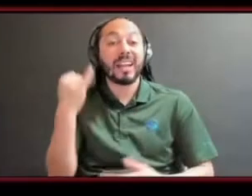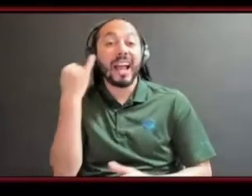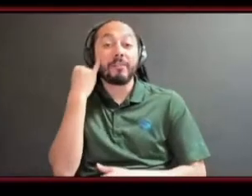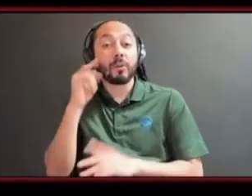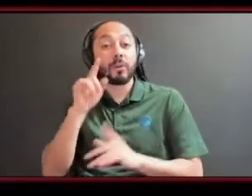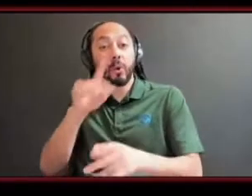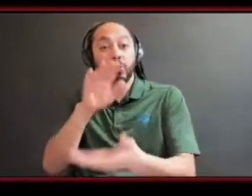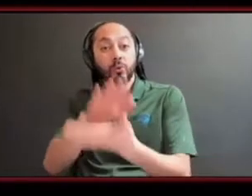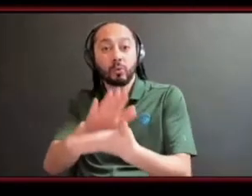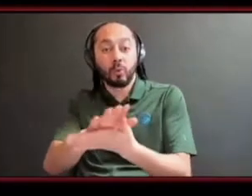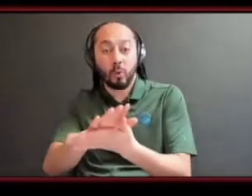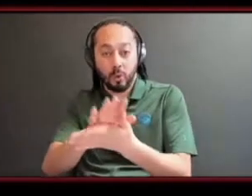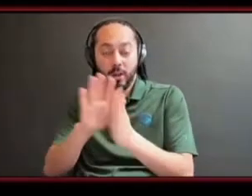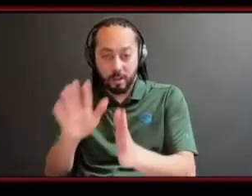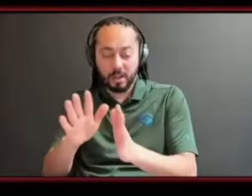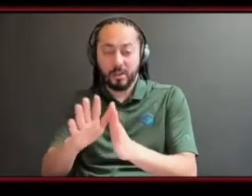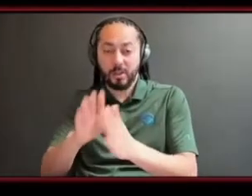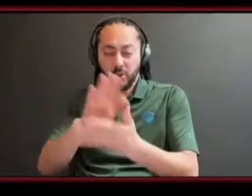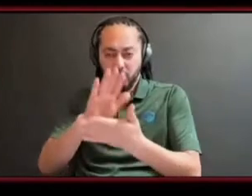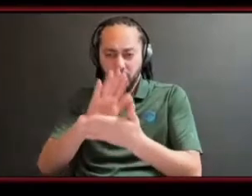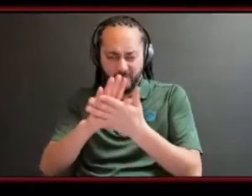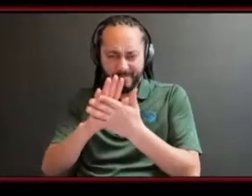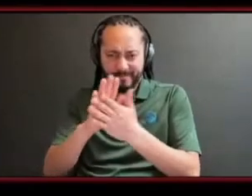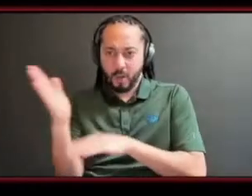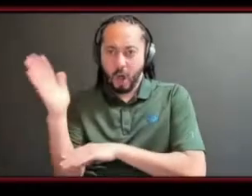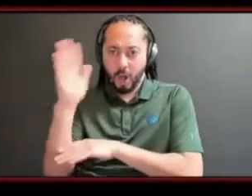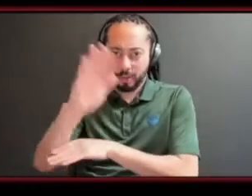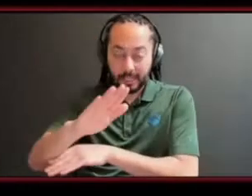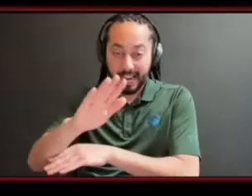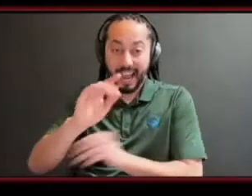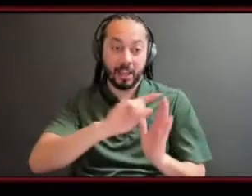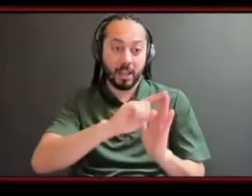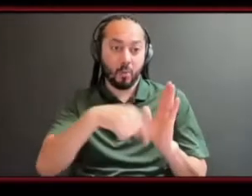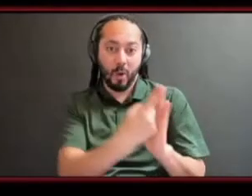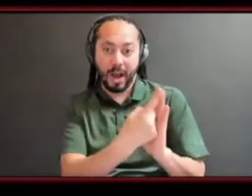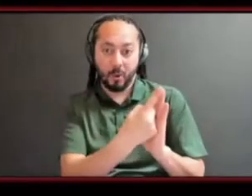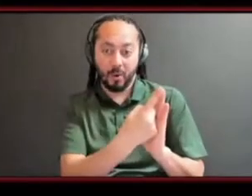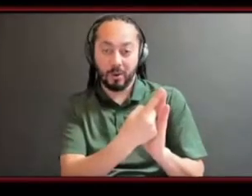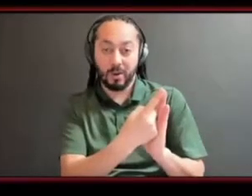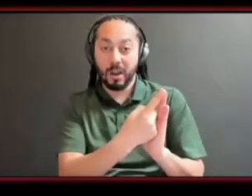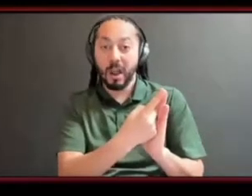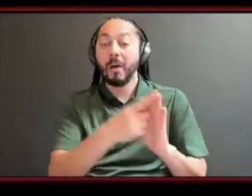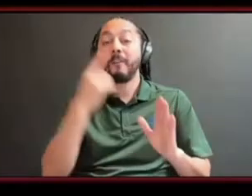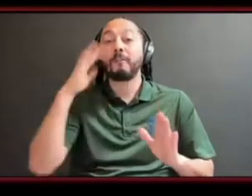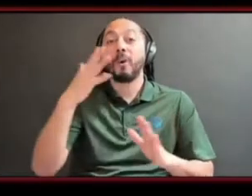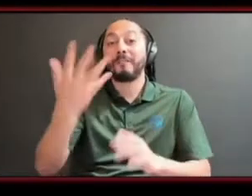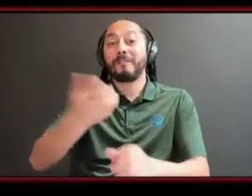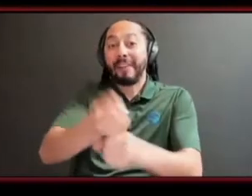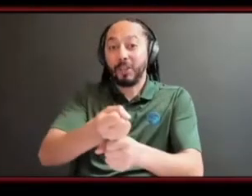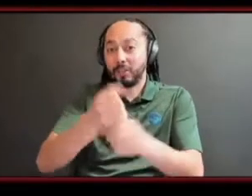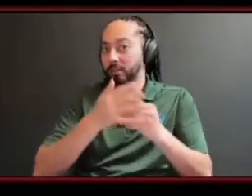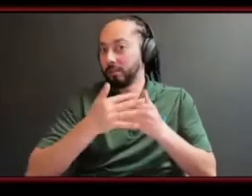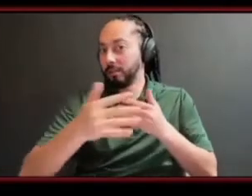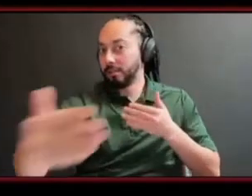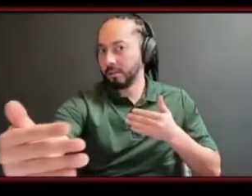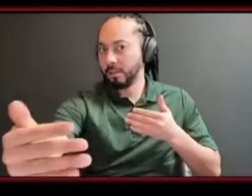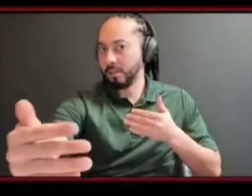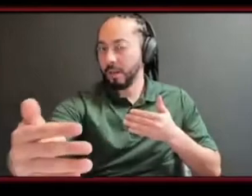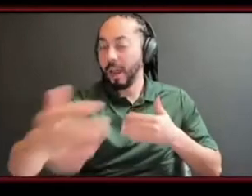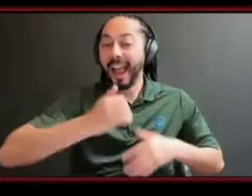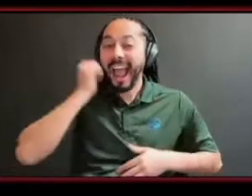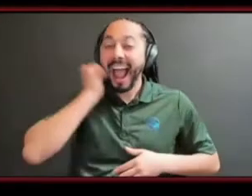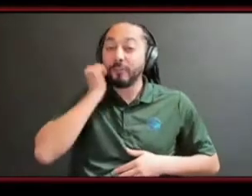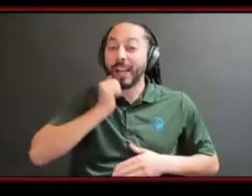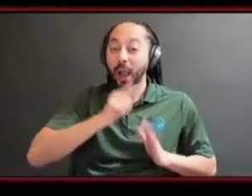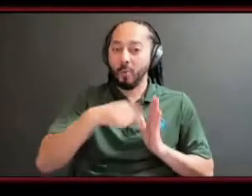on your business uh for five years times that by 365 hours how many hours did you put in your business and for me like there's